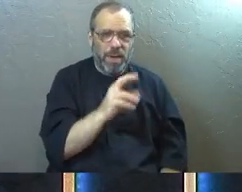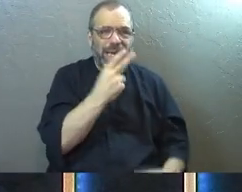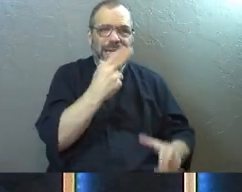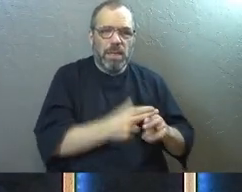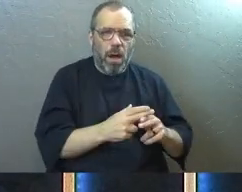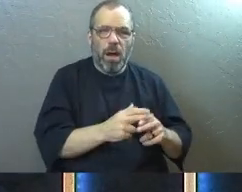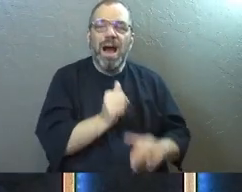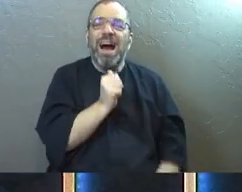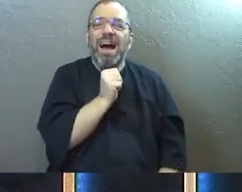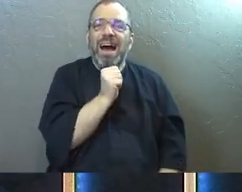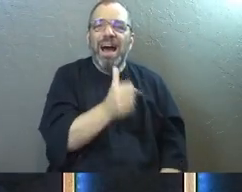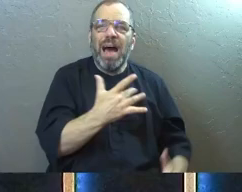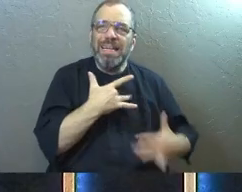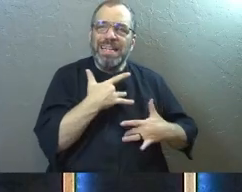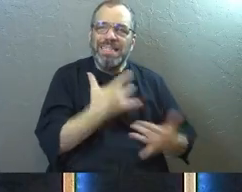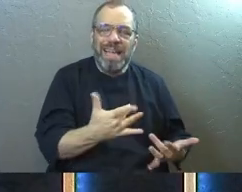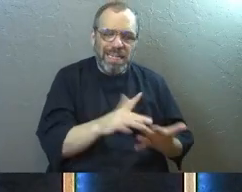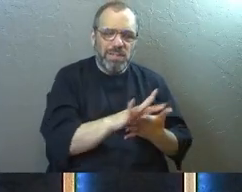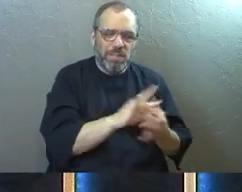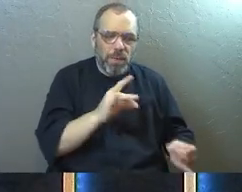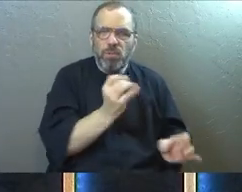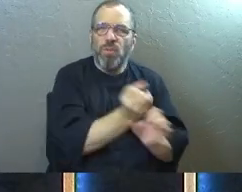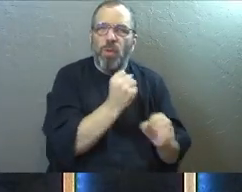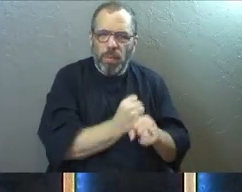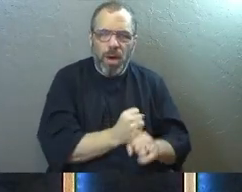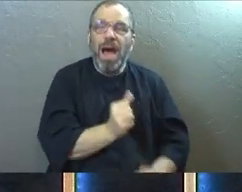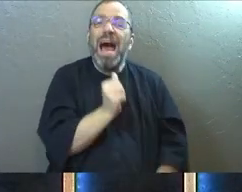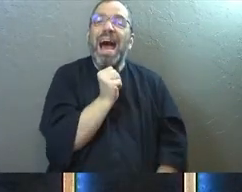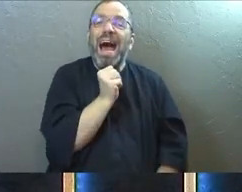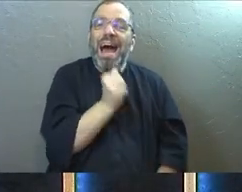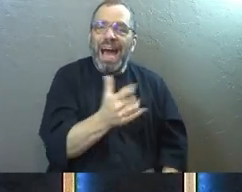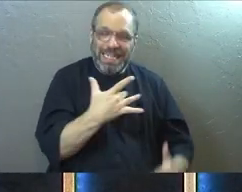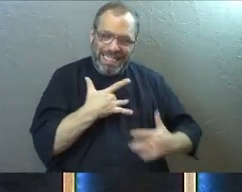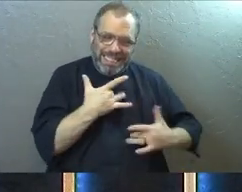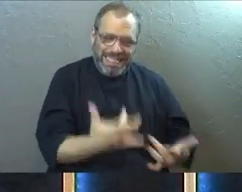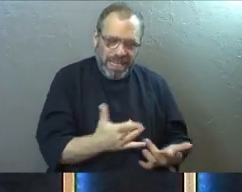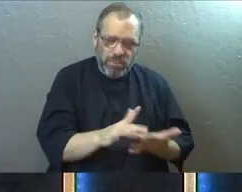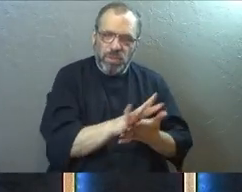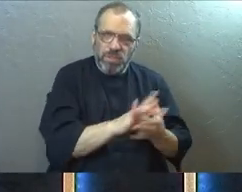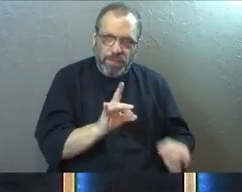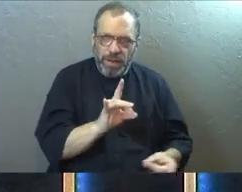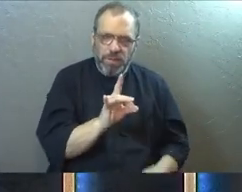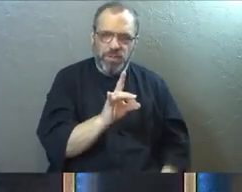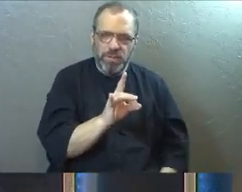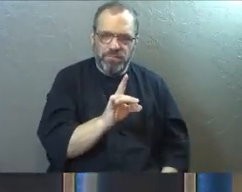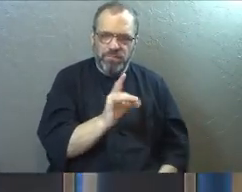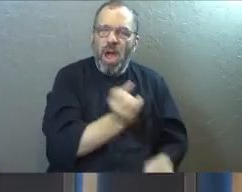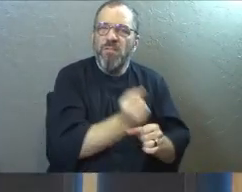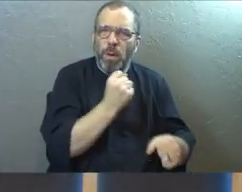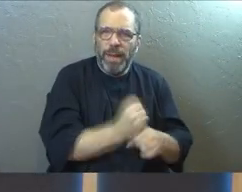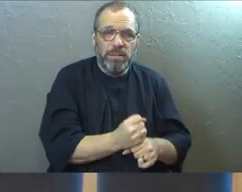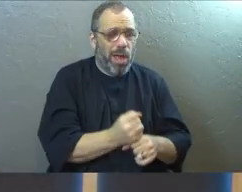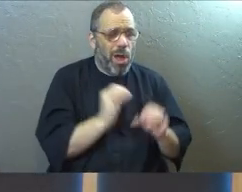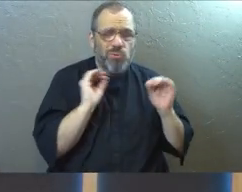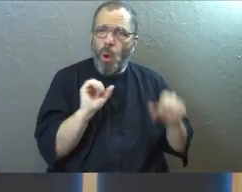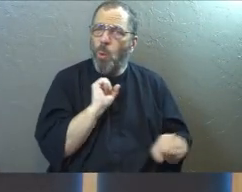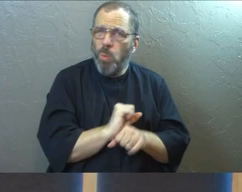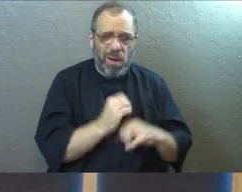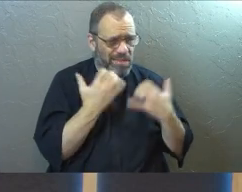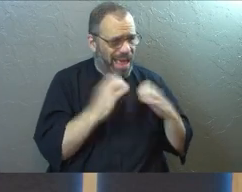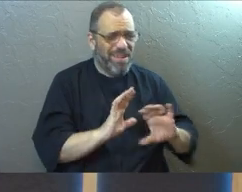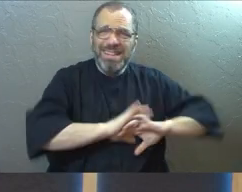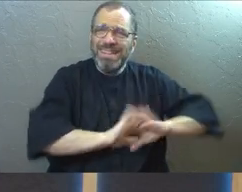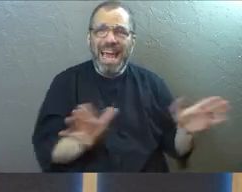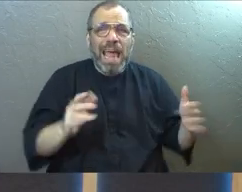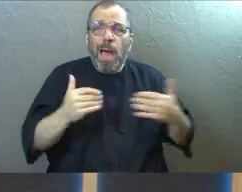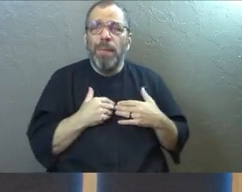unintentional spiritual formation, unintentional spiritual formation that I have to put in no effort, no work of my